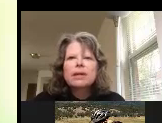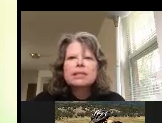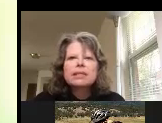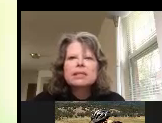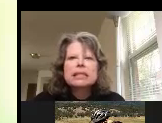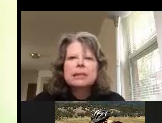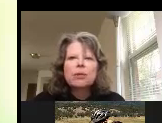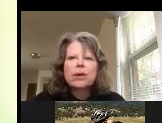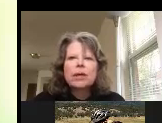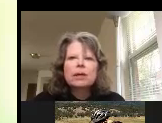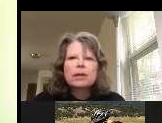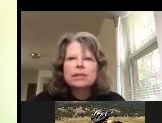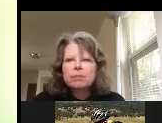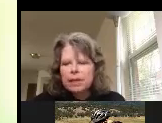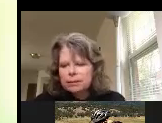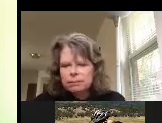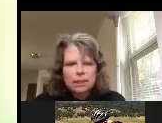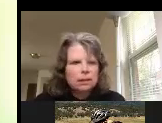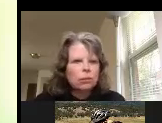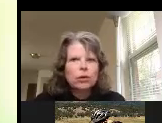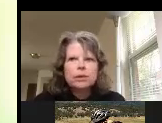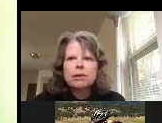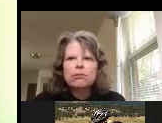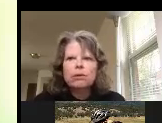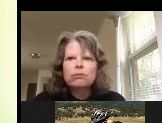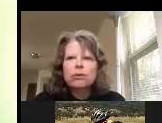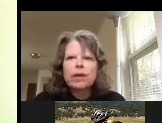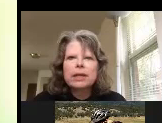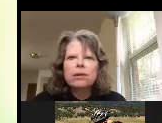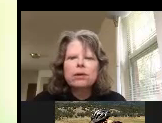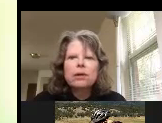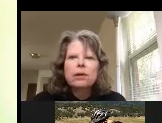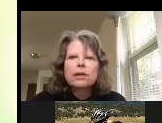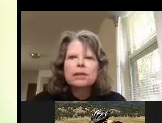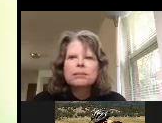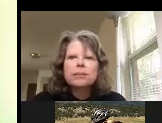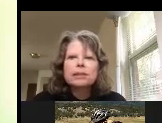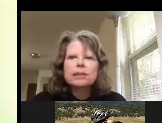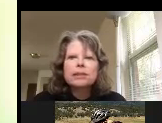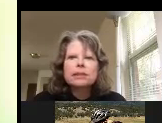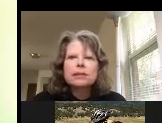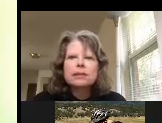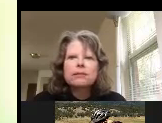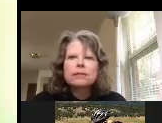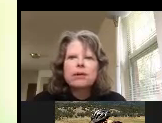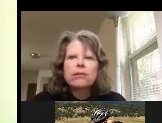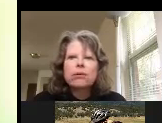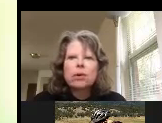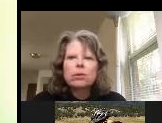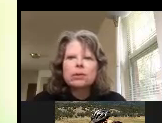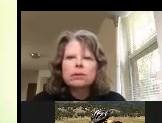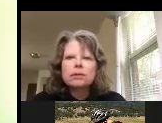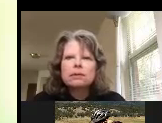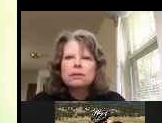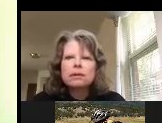and mine says temporary that's my work cell phone for right now but uh if down the